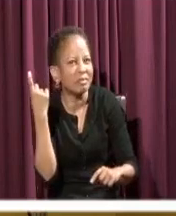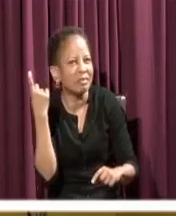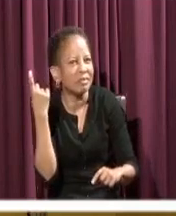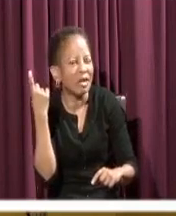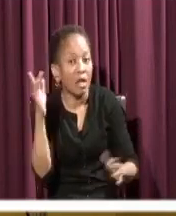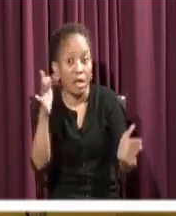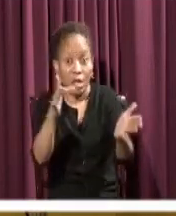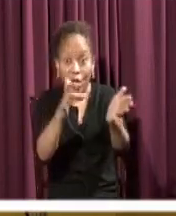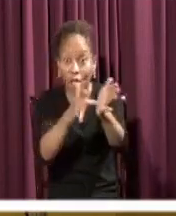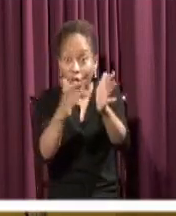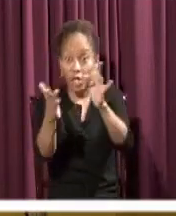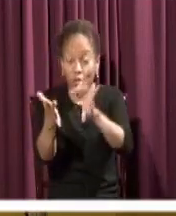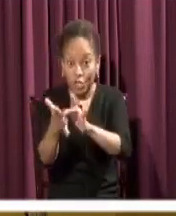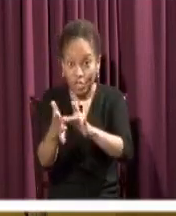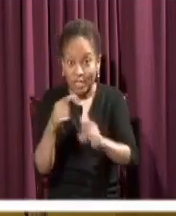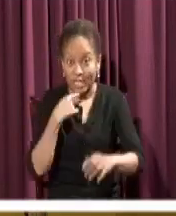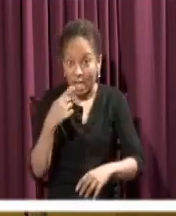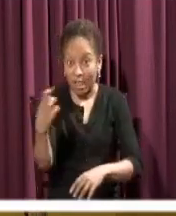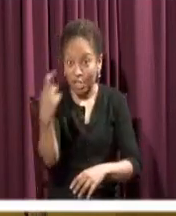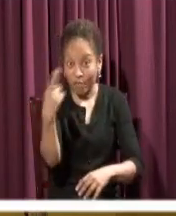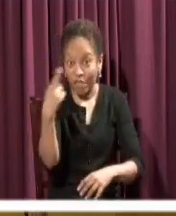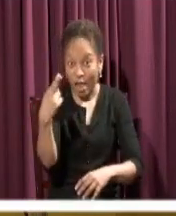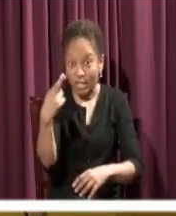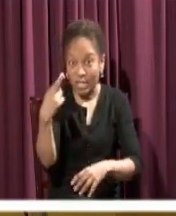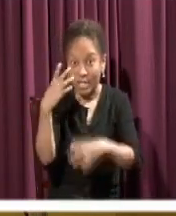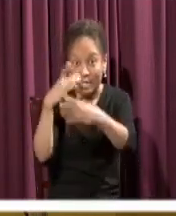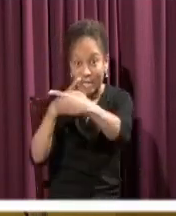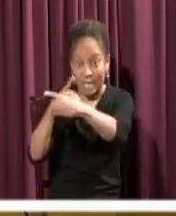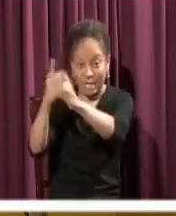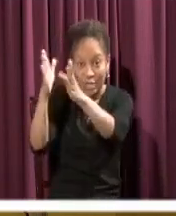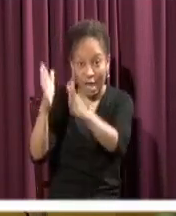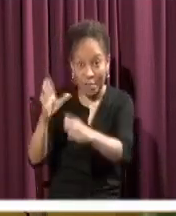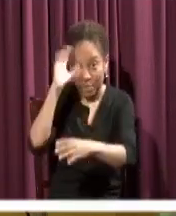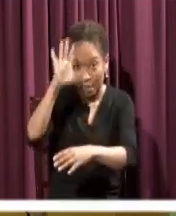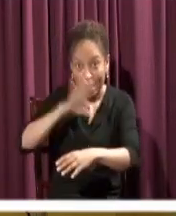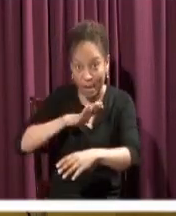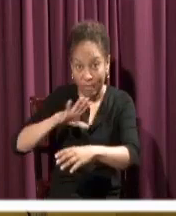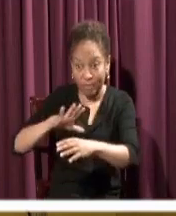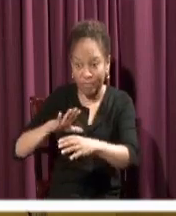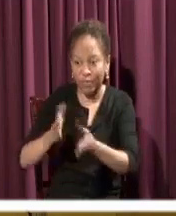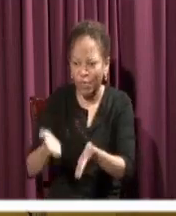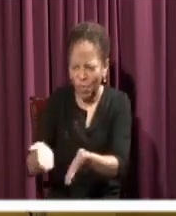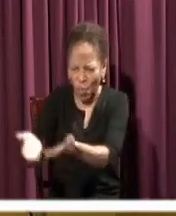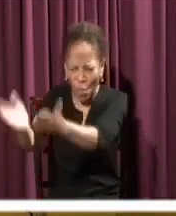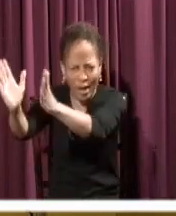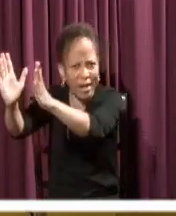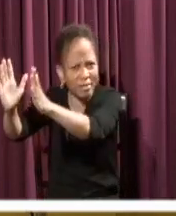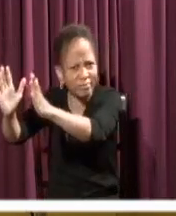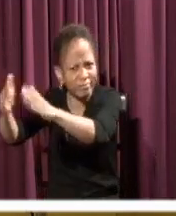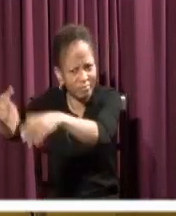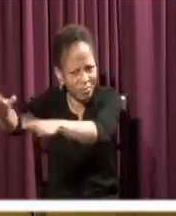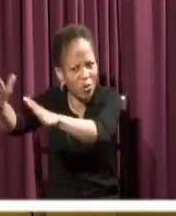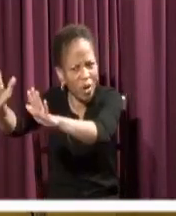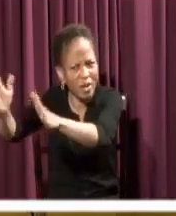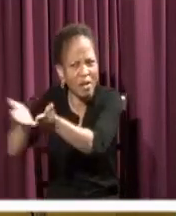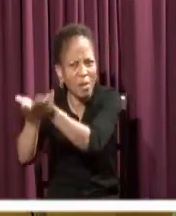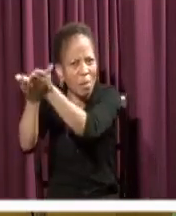sends the disciples out ahead. He sends the crowd away. But he goes to?